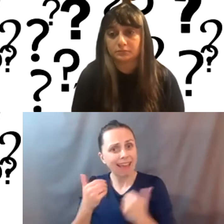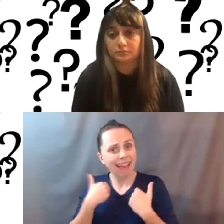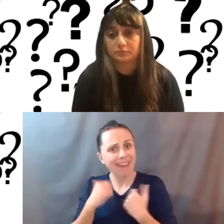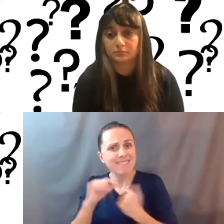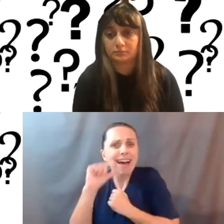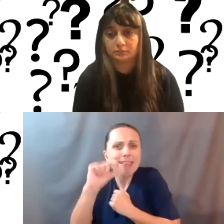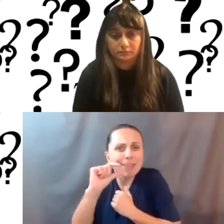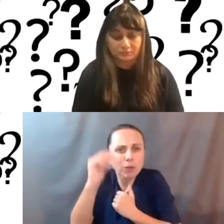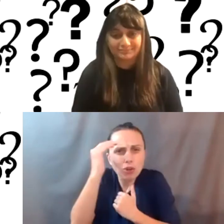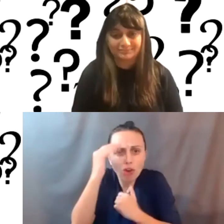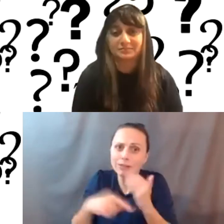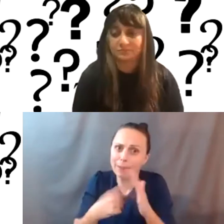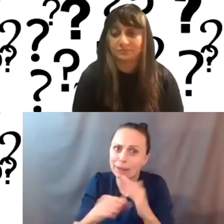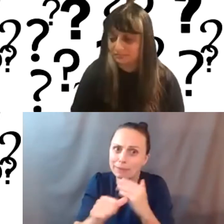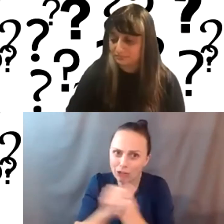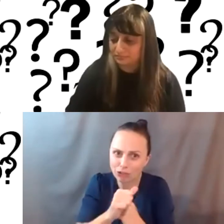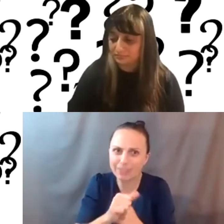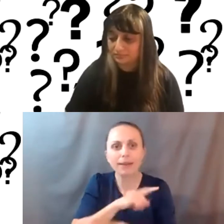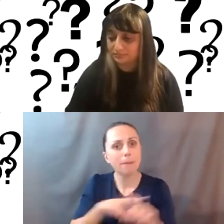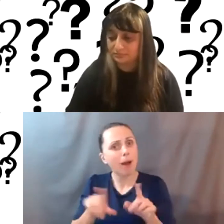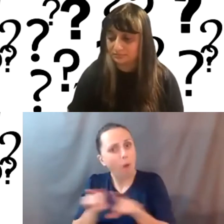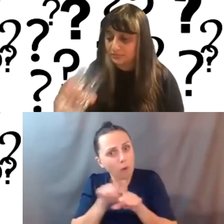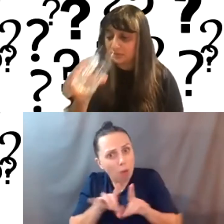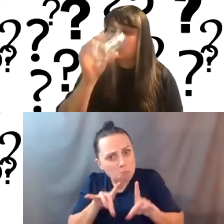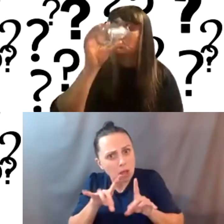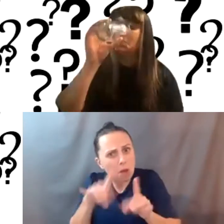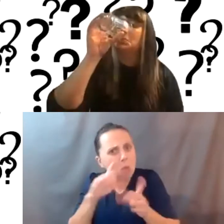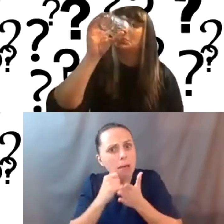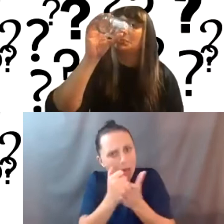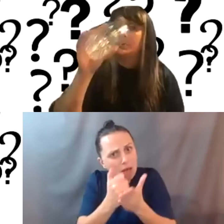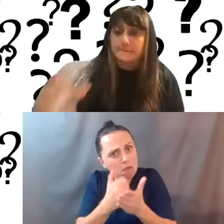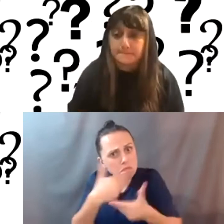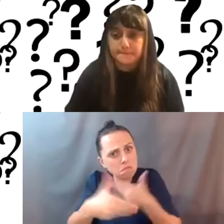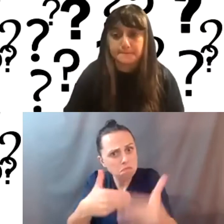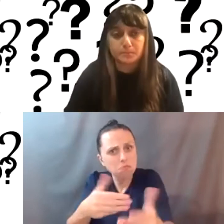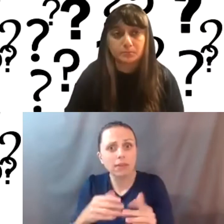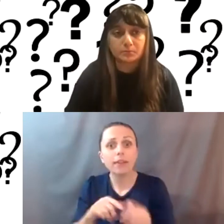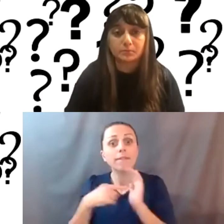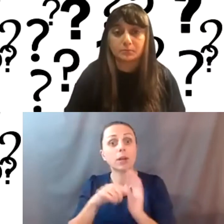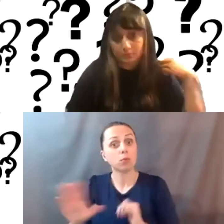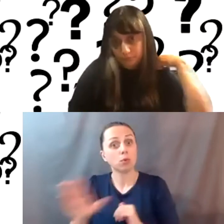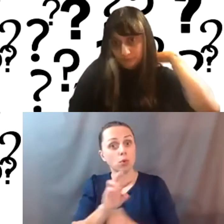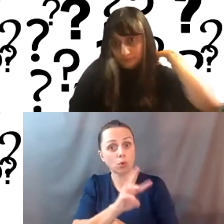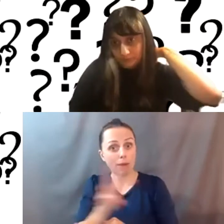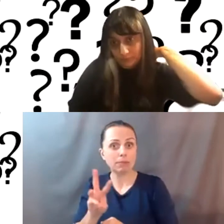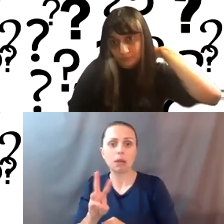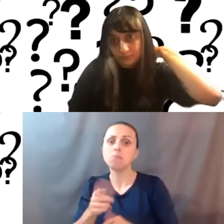dangerous thing, but also a little knowledge can also help you get to where you need to go. And so, for example, if your website, you know, you decide with your vendor that